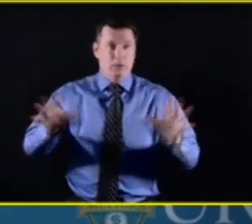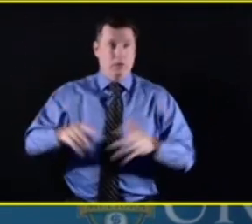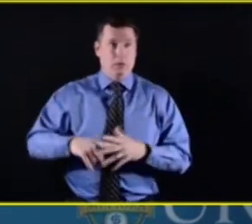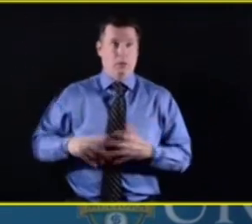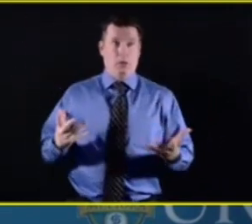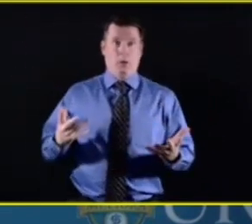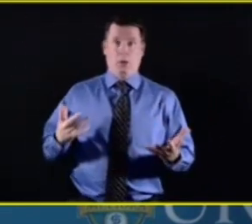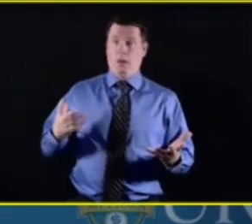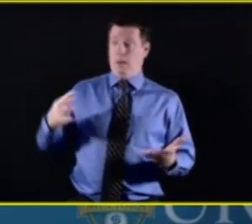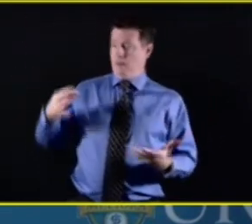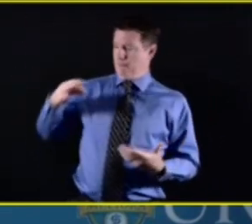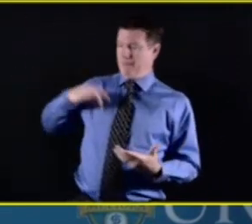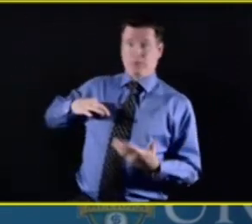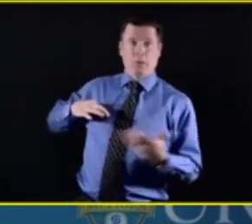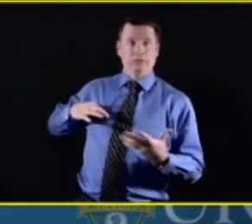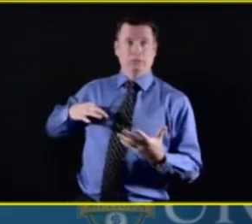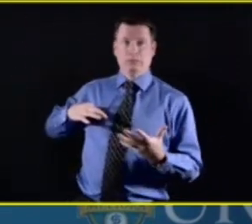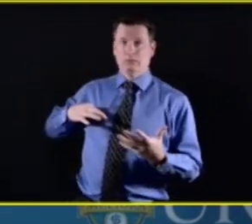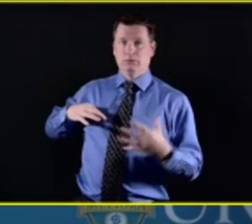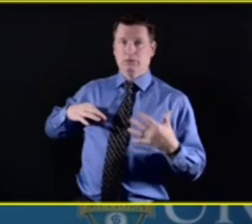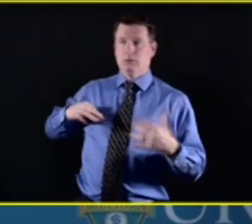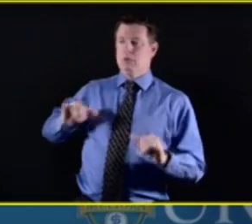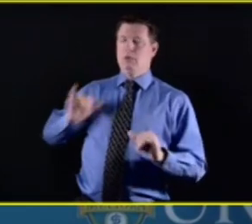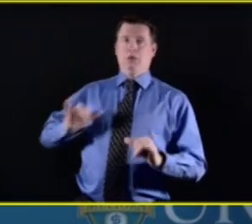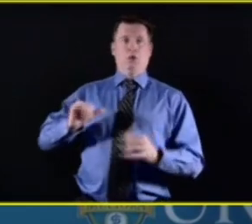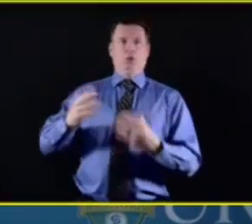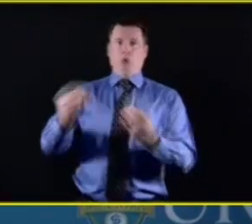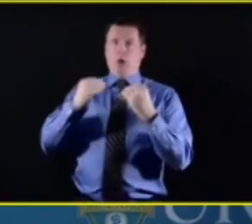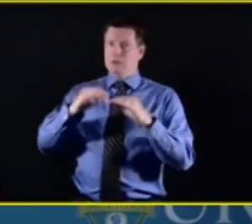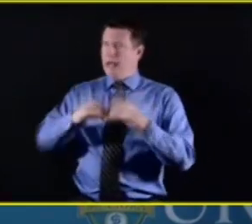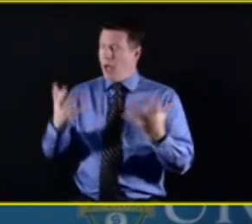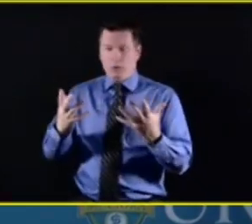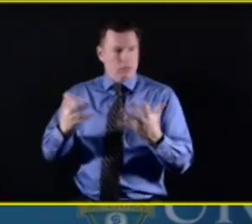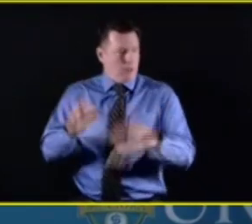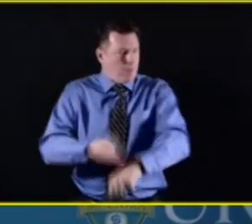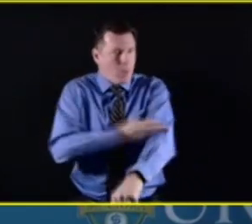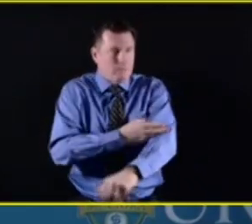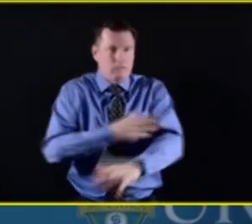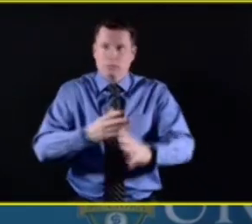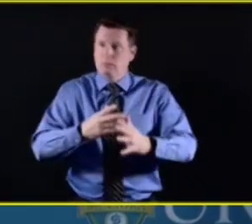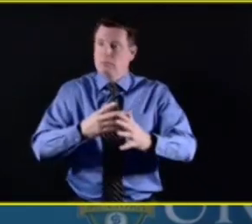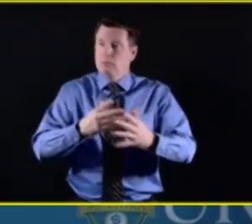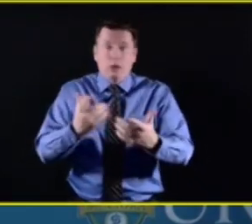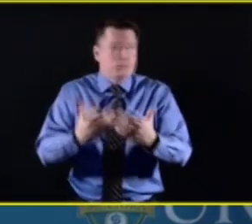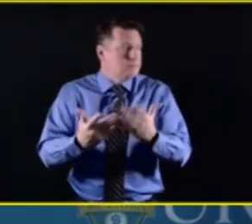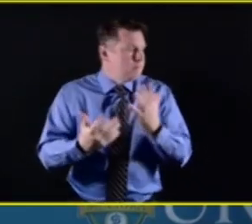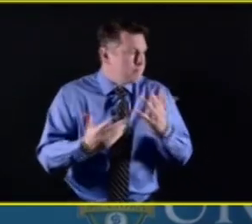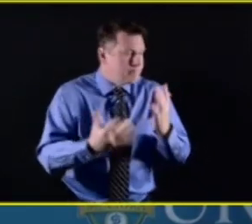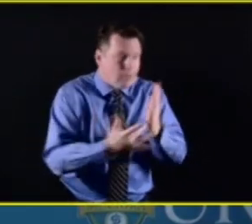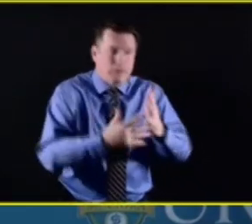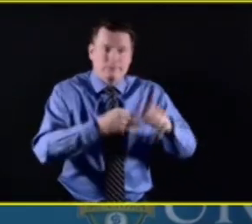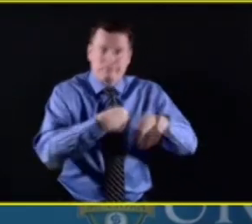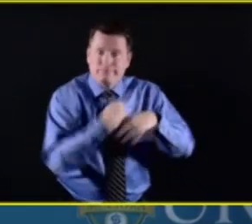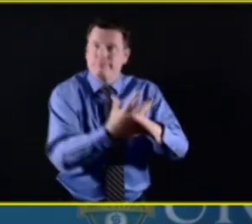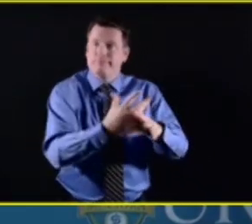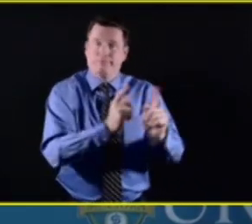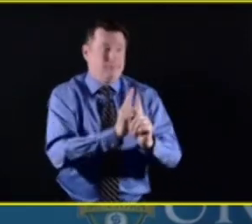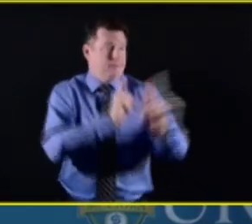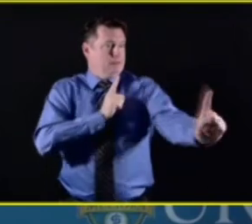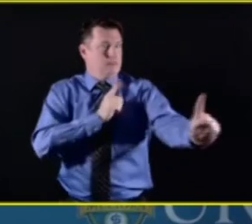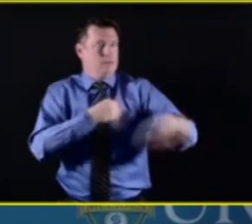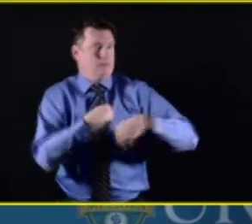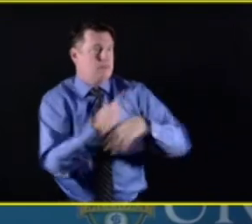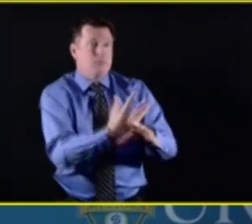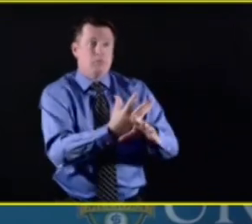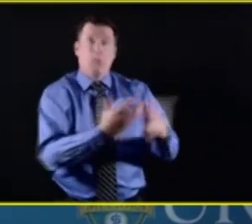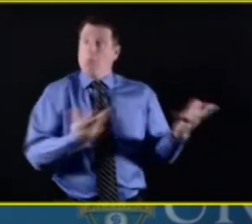People have for a long time, I think, actually been very pleased with the kind of services that